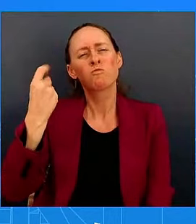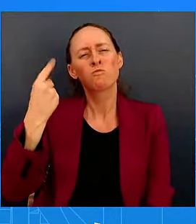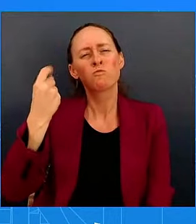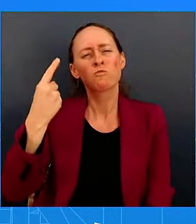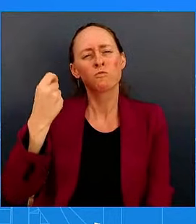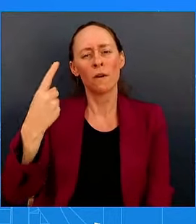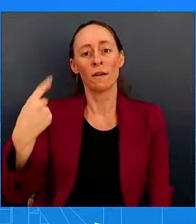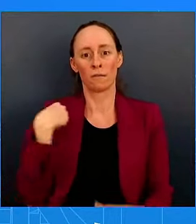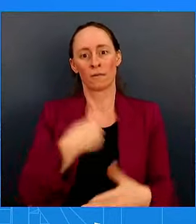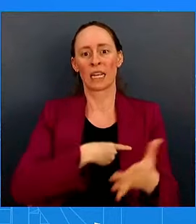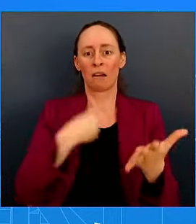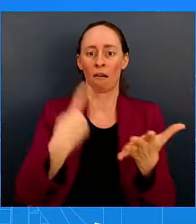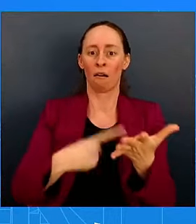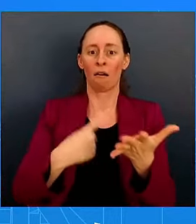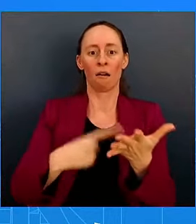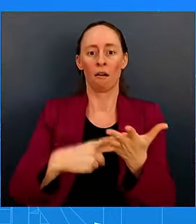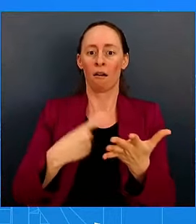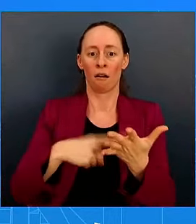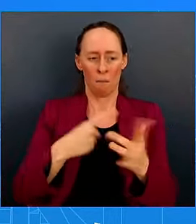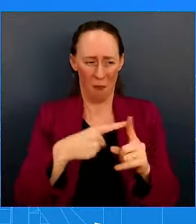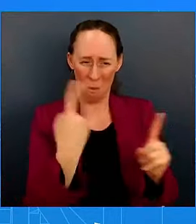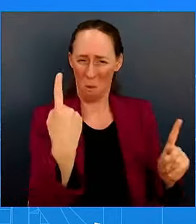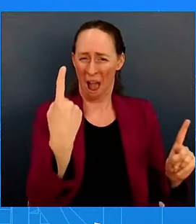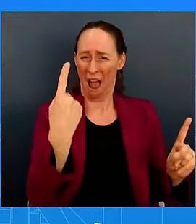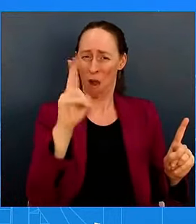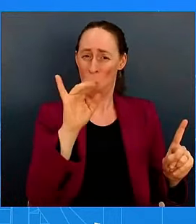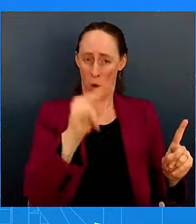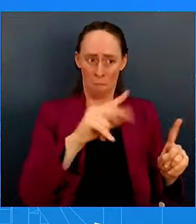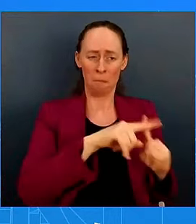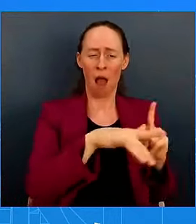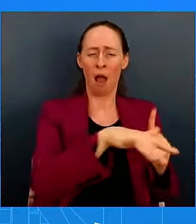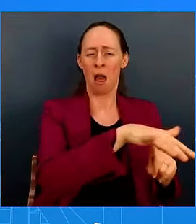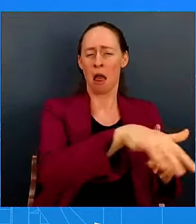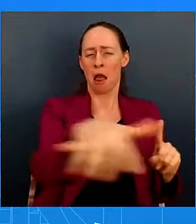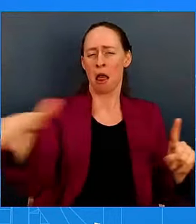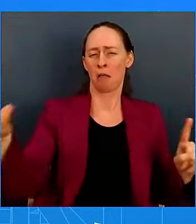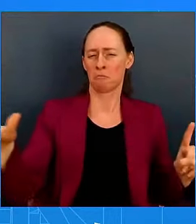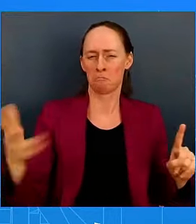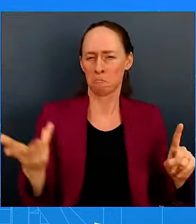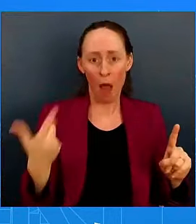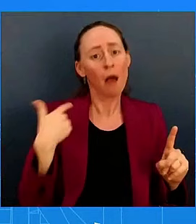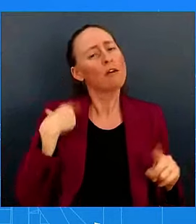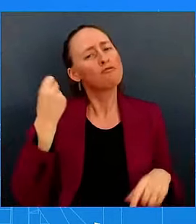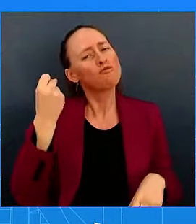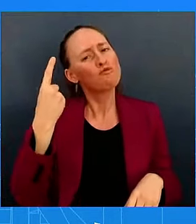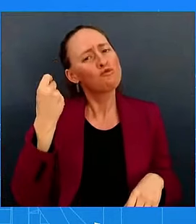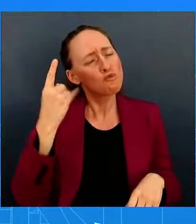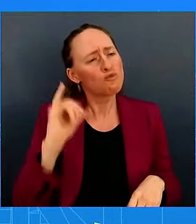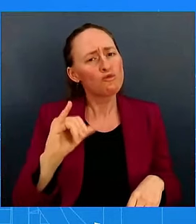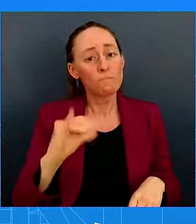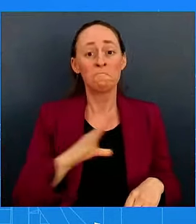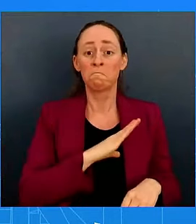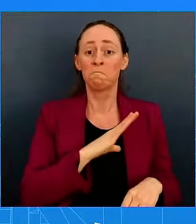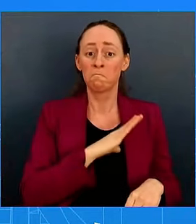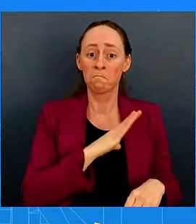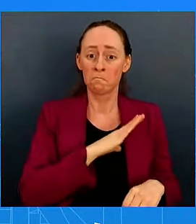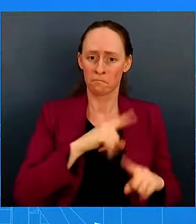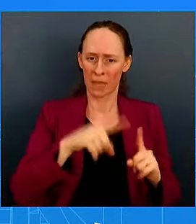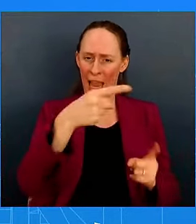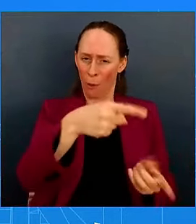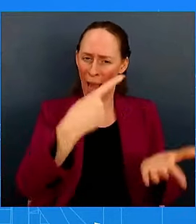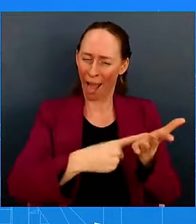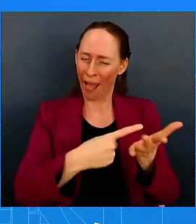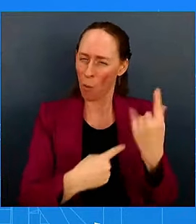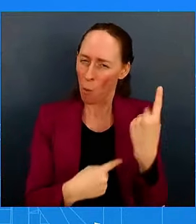union, right? We're talking about the teams..6 million people. Yeah, I hear you, but we're talking – we're still talking about one union. And I'm not going to go into